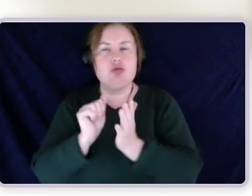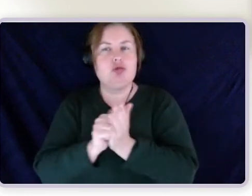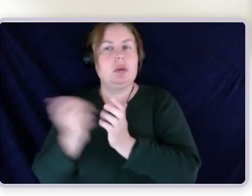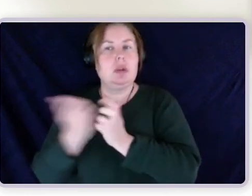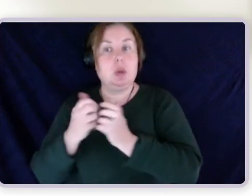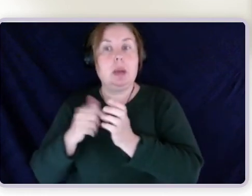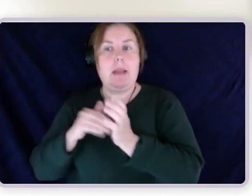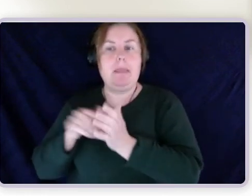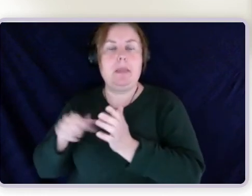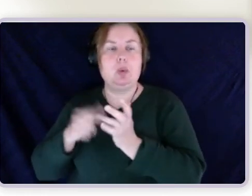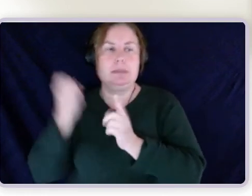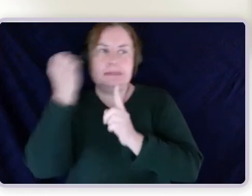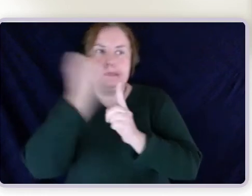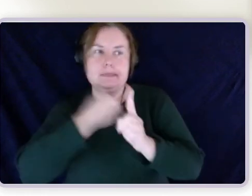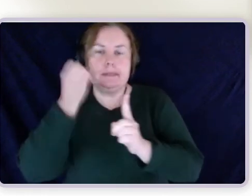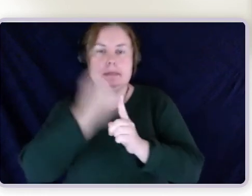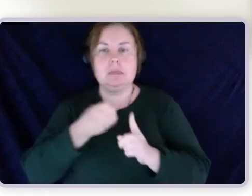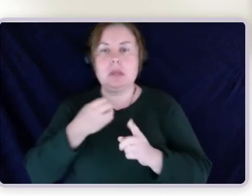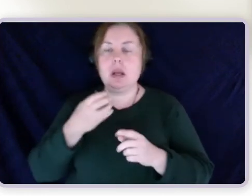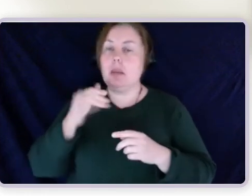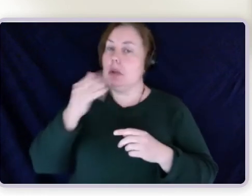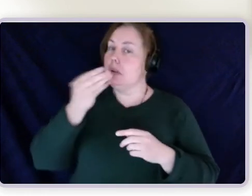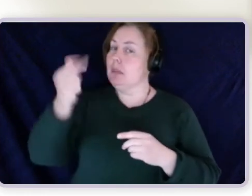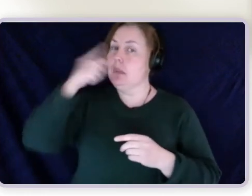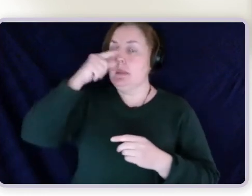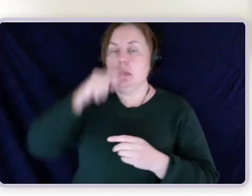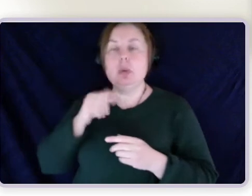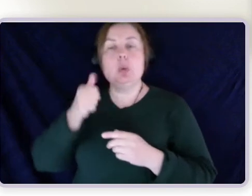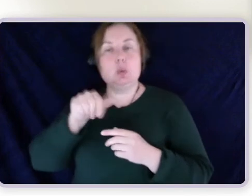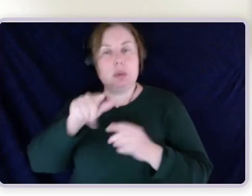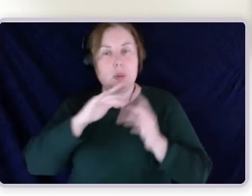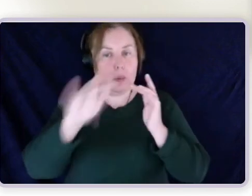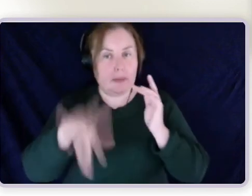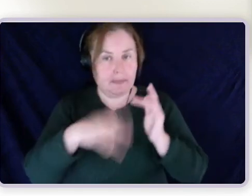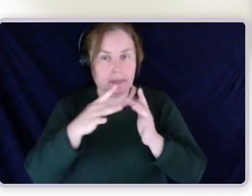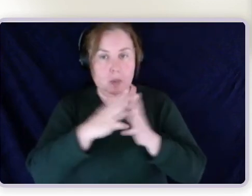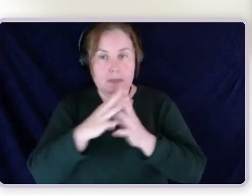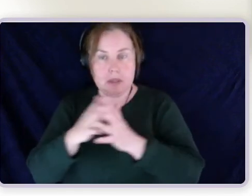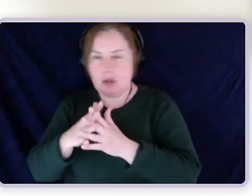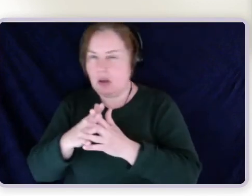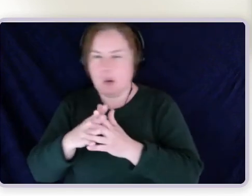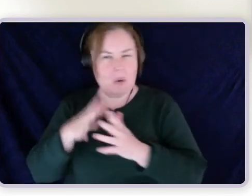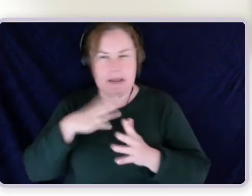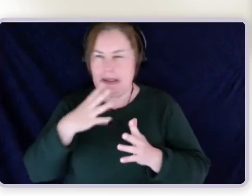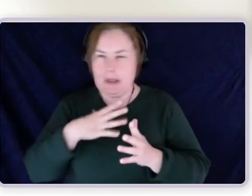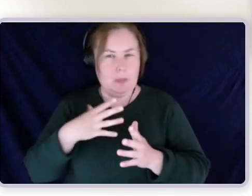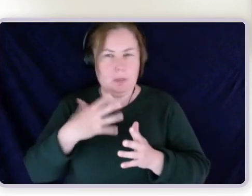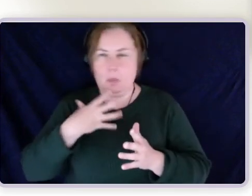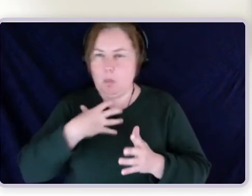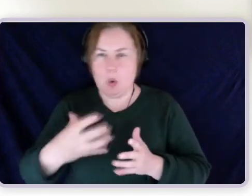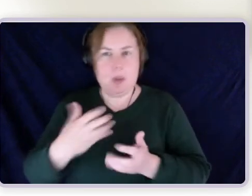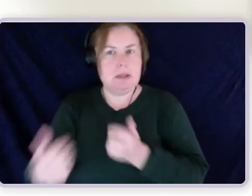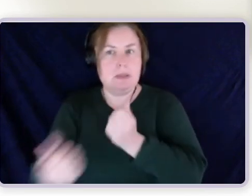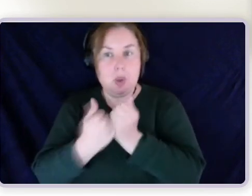that need more support than a website can offer. And for those people, they can contact us directly and we can give them